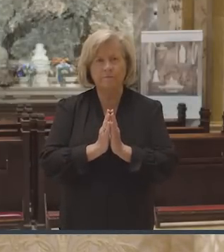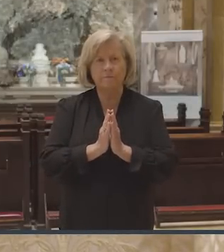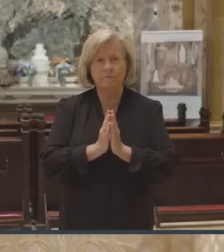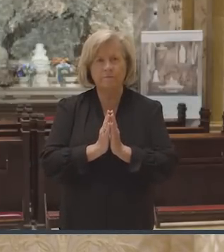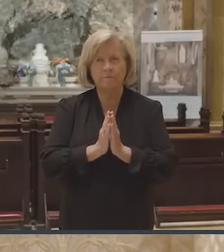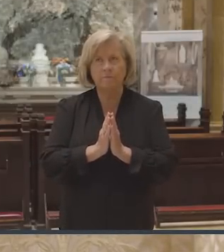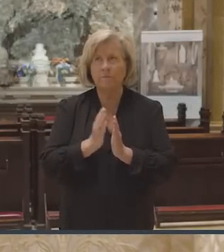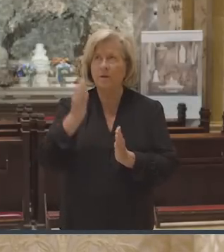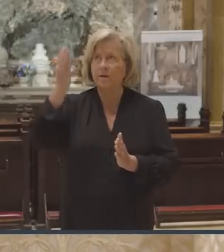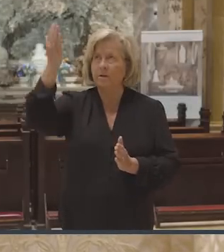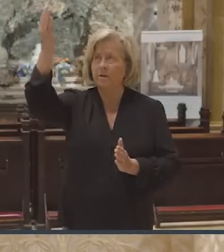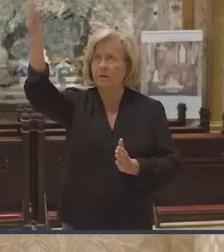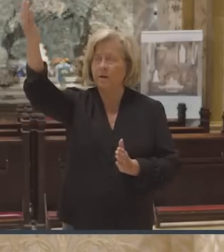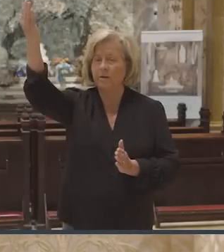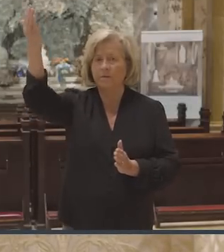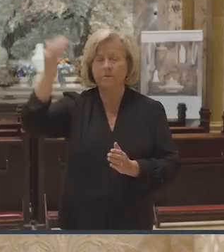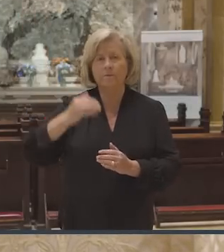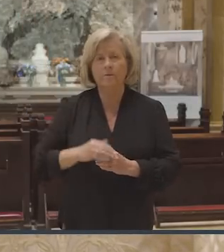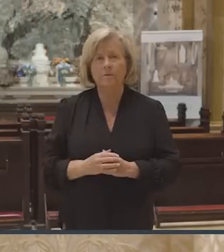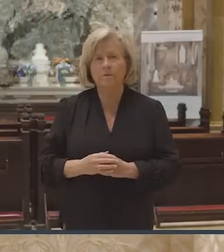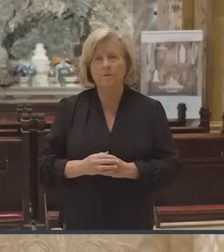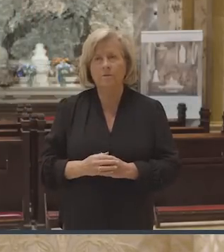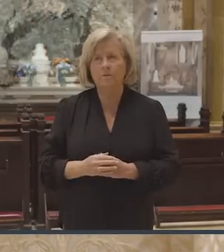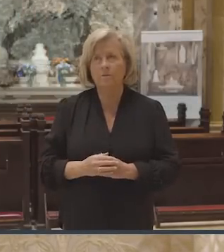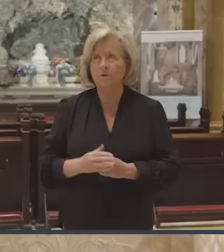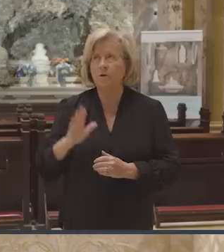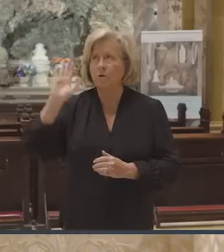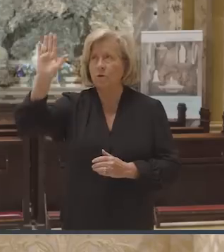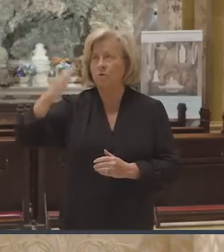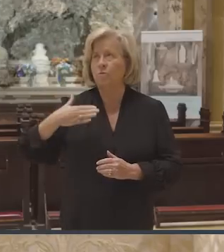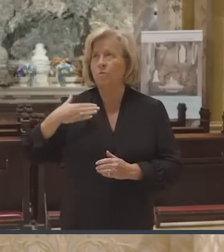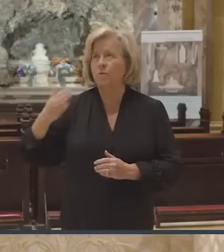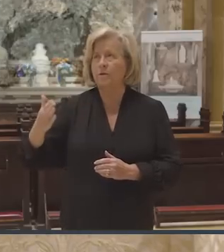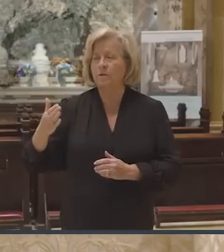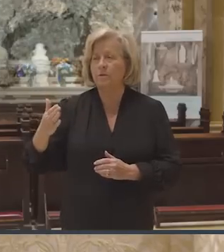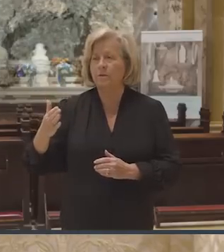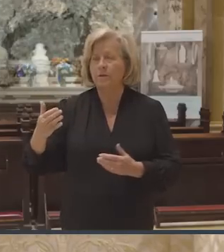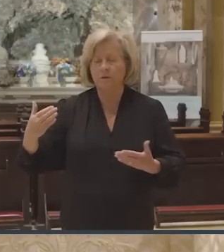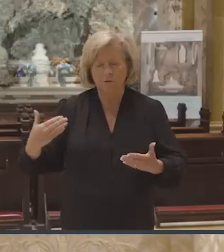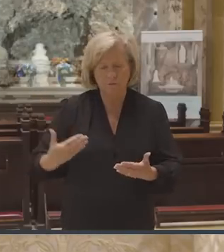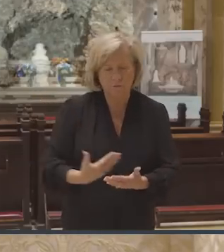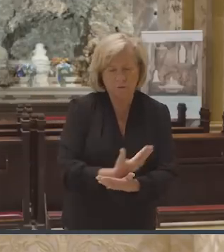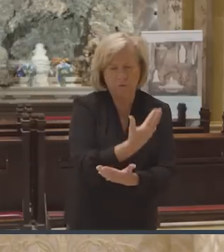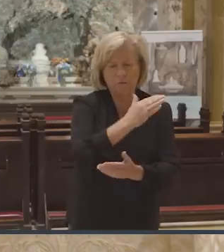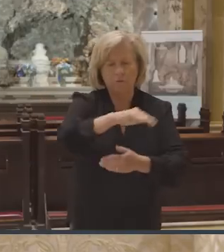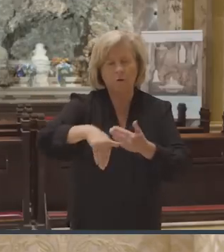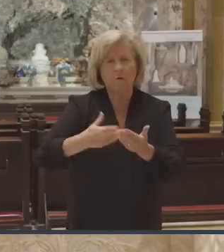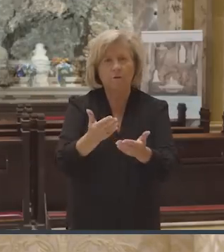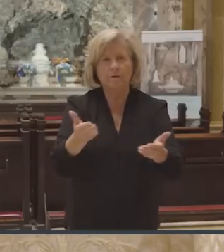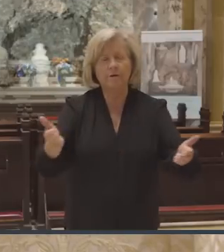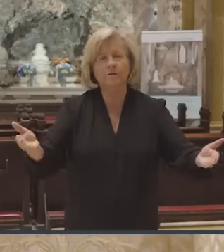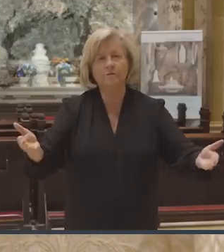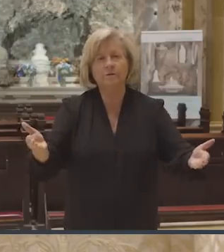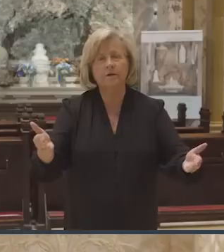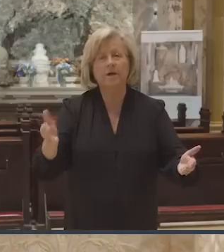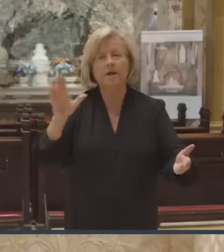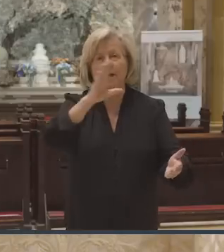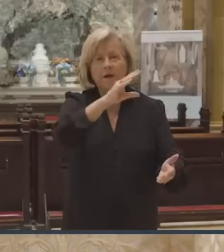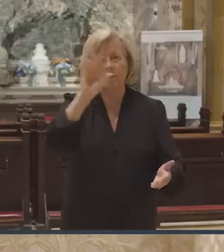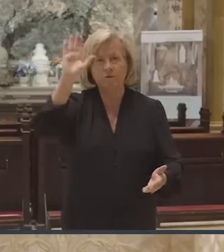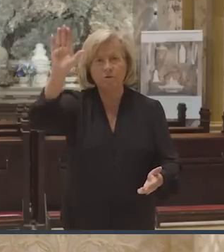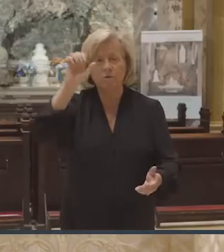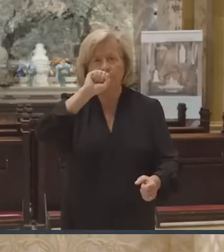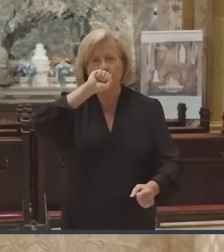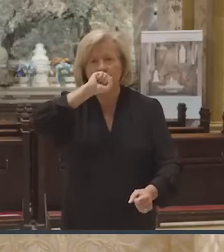Almighty ever-living God, whose will is to restore all things in your beloved Son, the